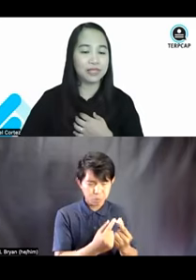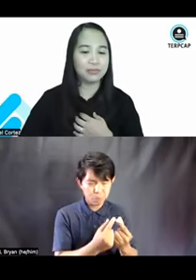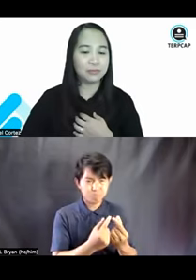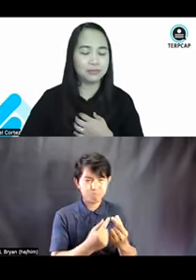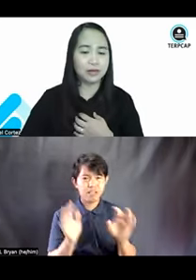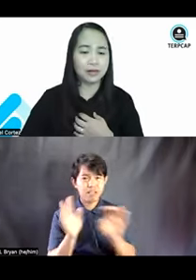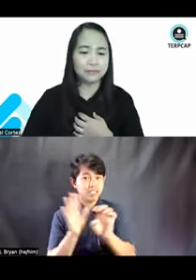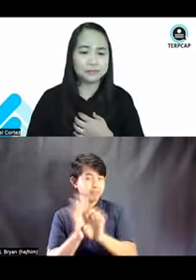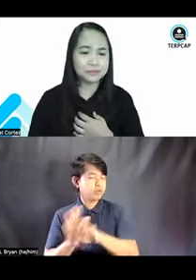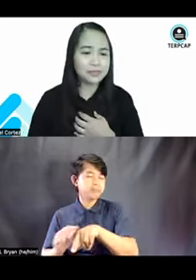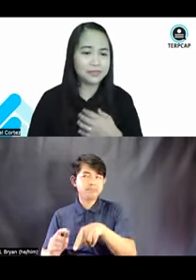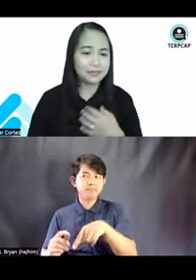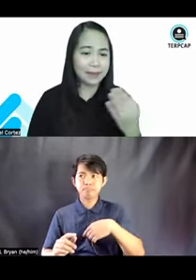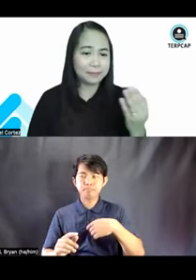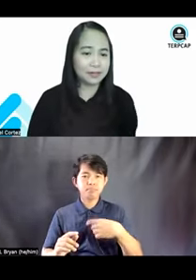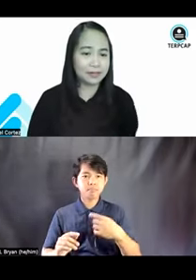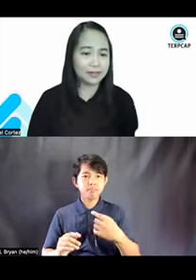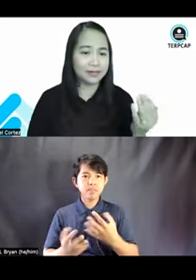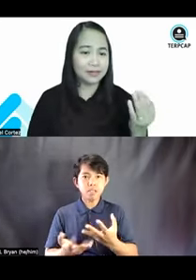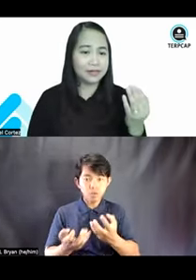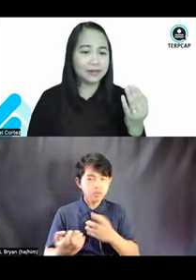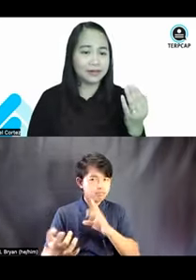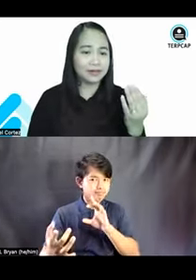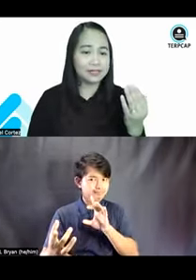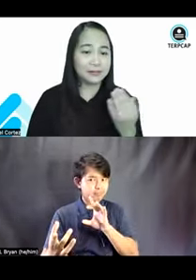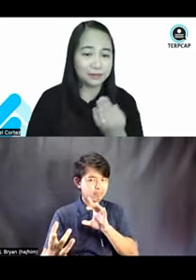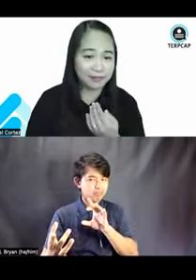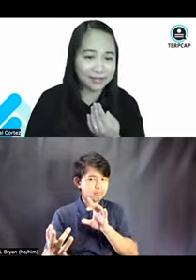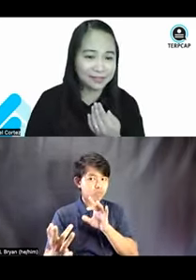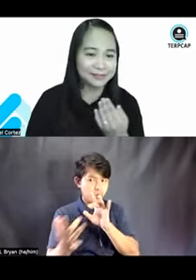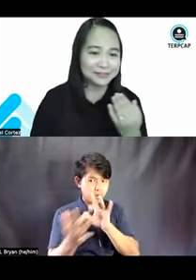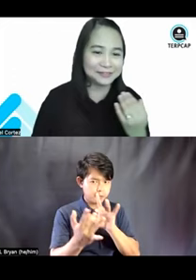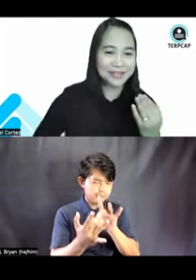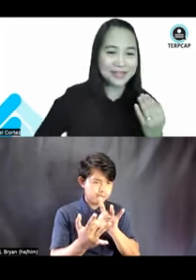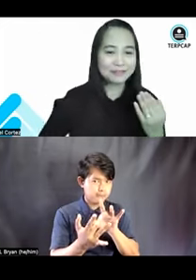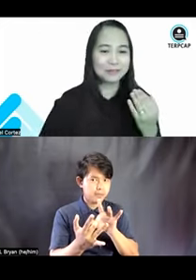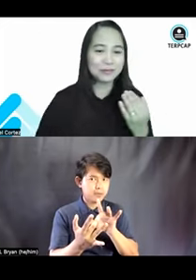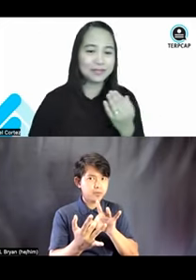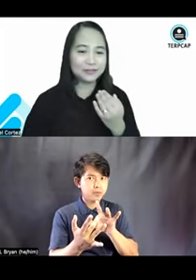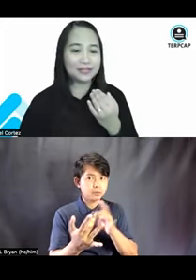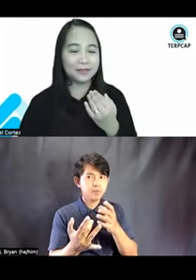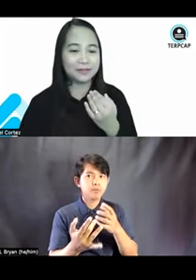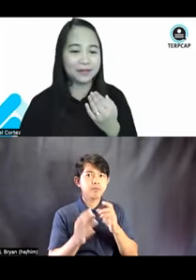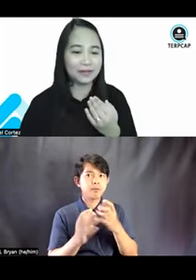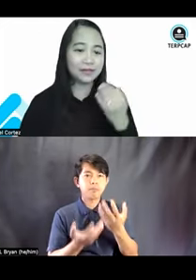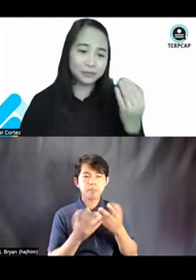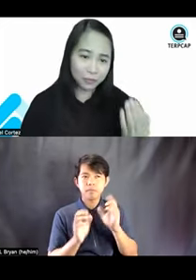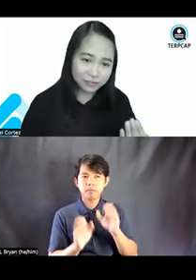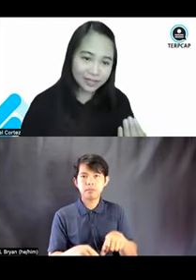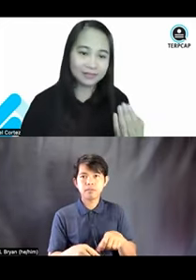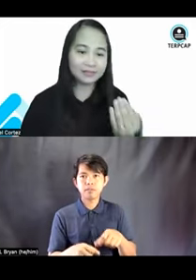we would like to tap, is it all right? Maybe we would like to tap